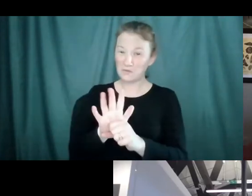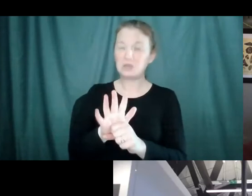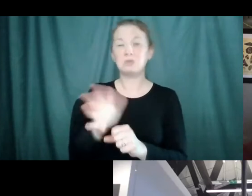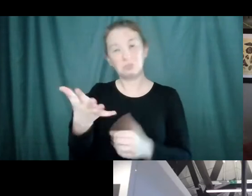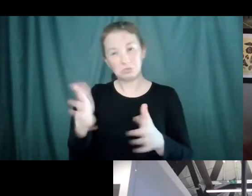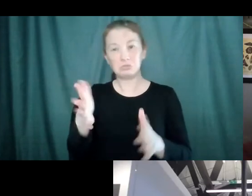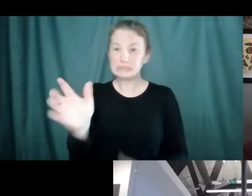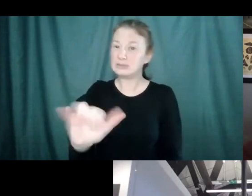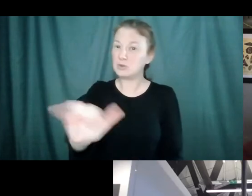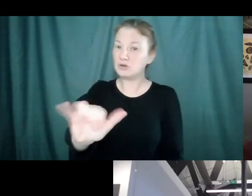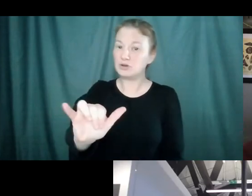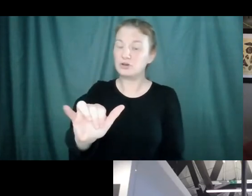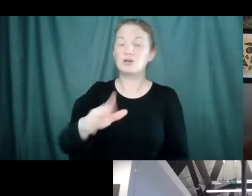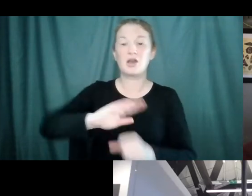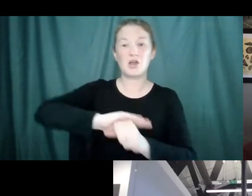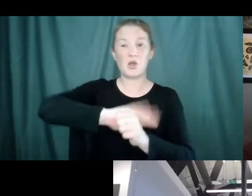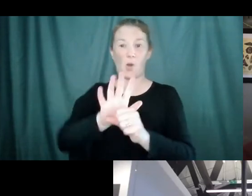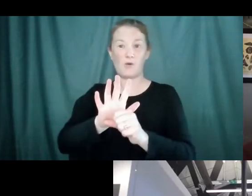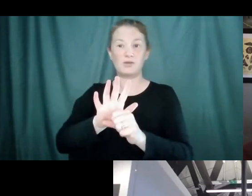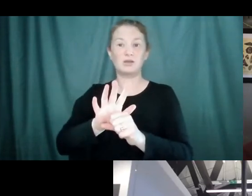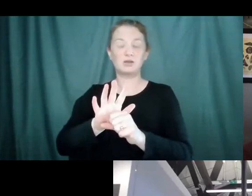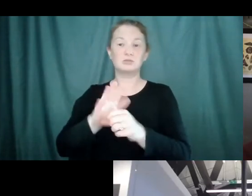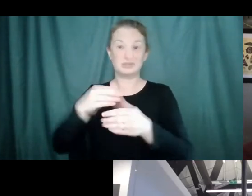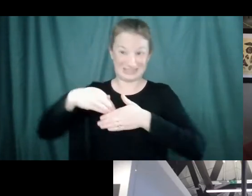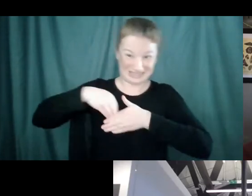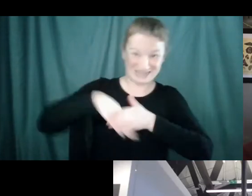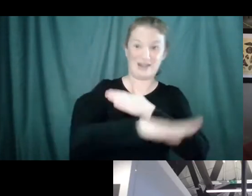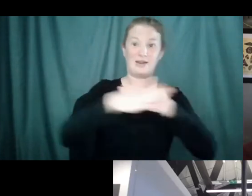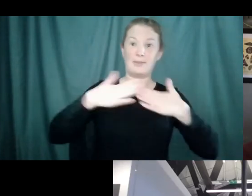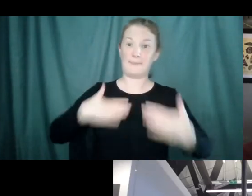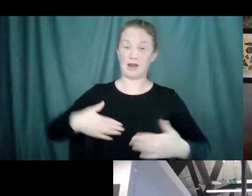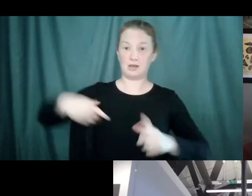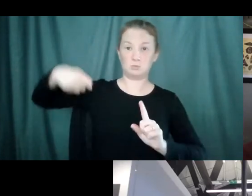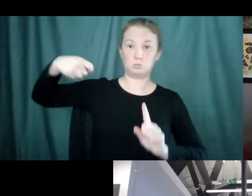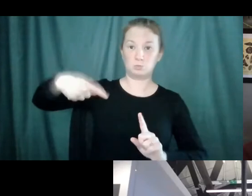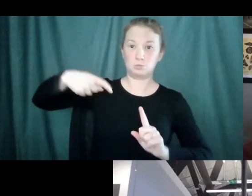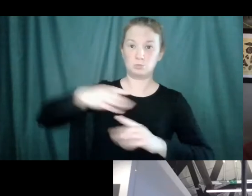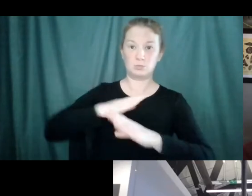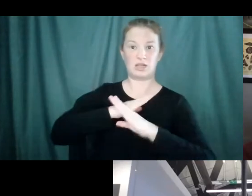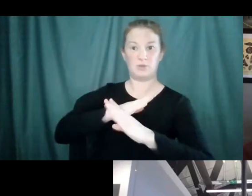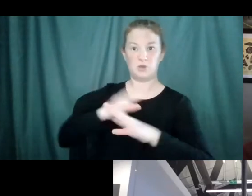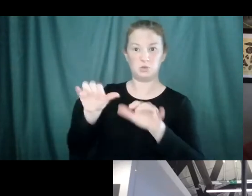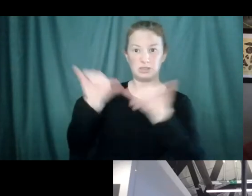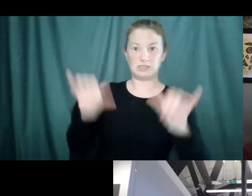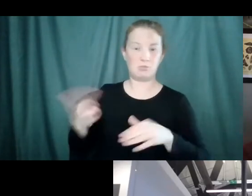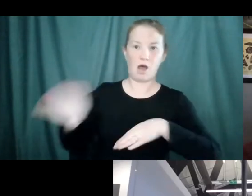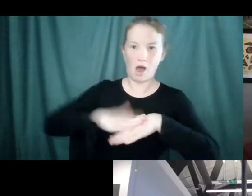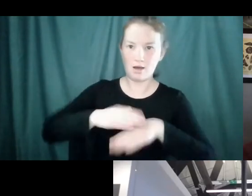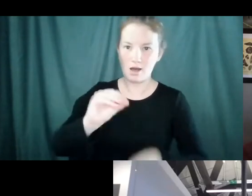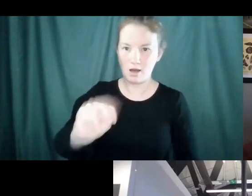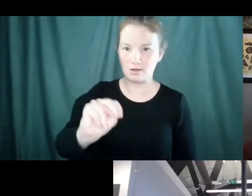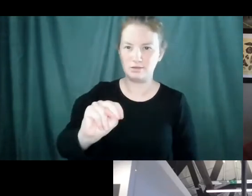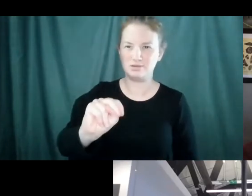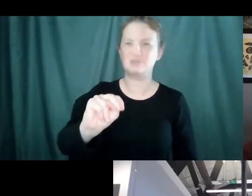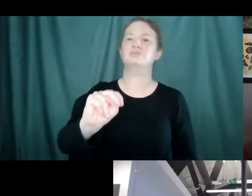It actually turns on a pathway that stimulates your immune system. And you would think that this would make your immune response better,